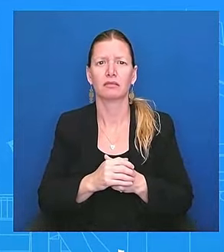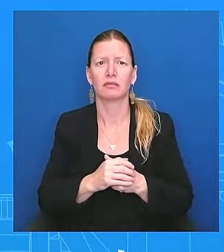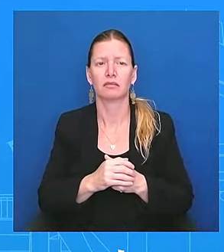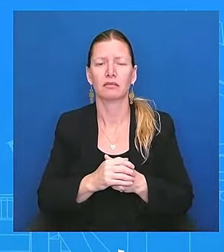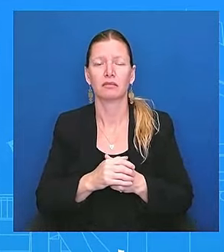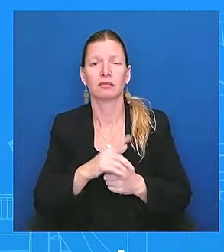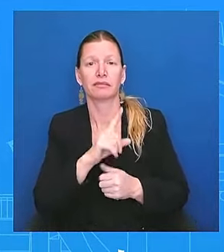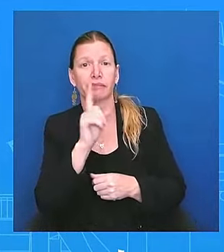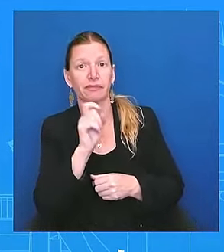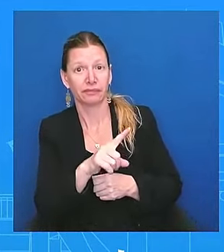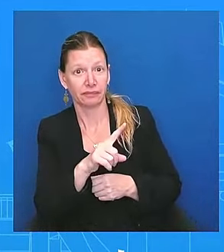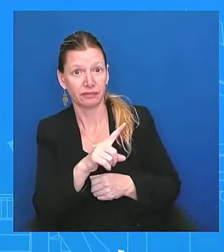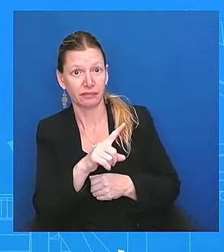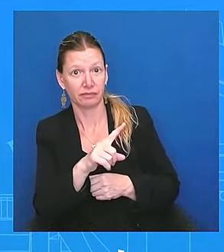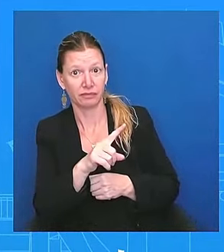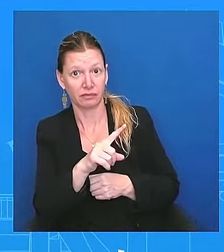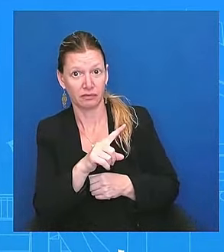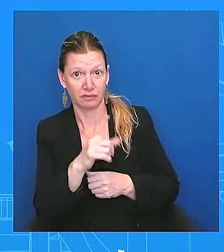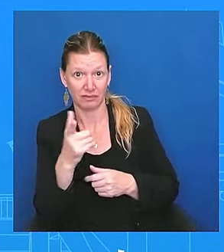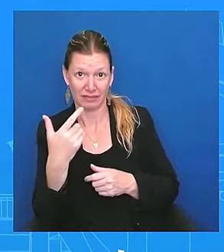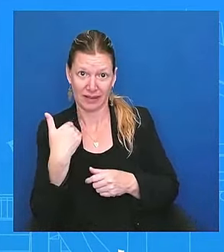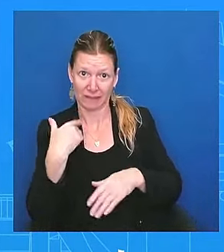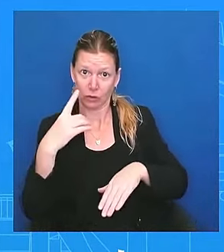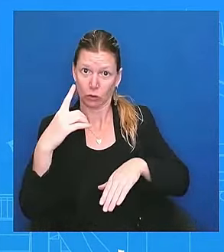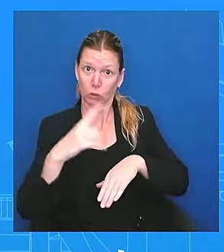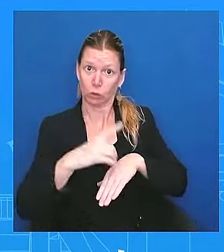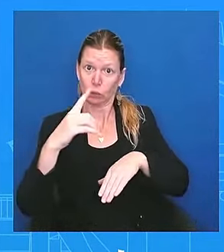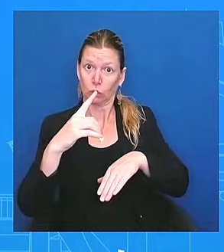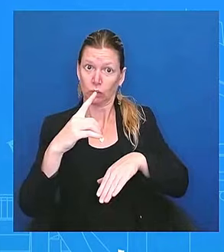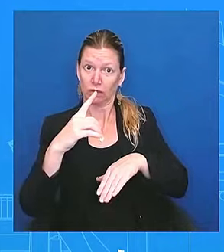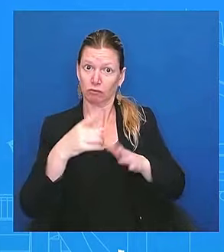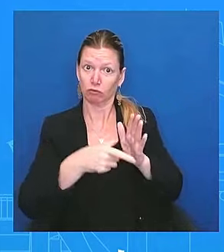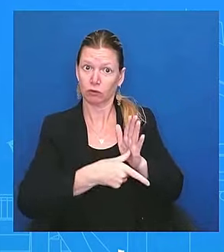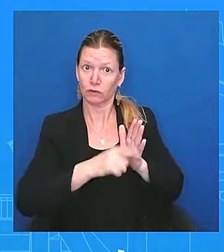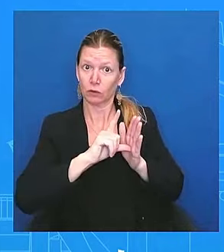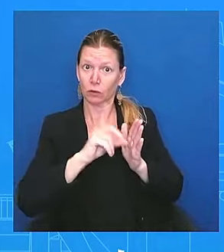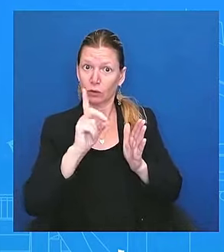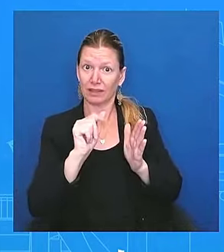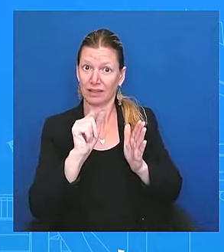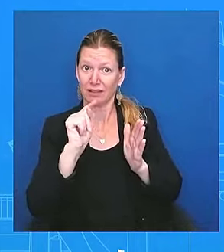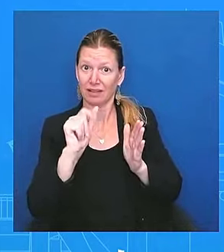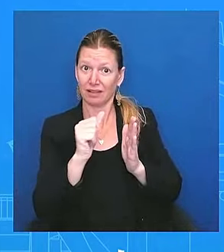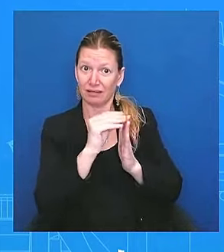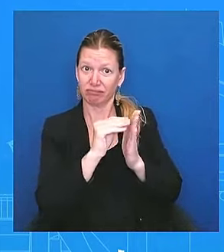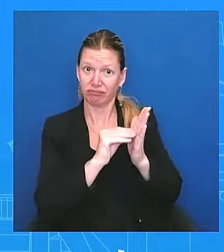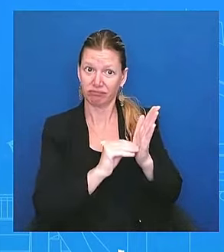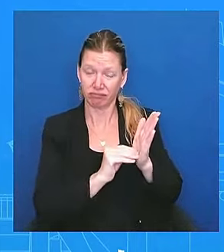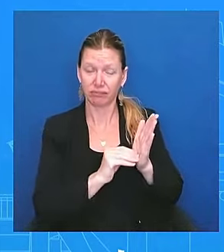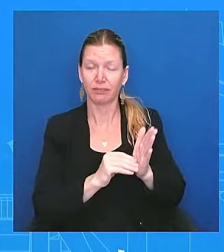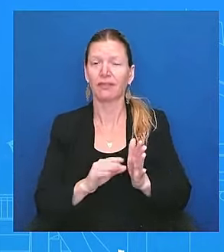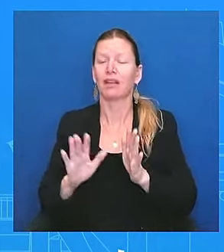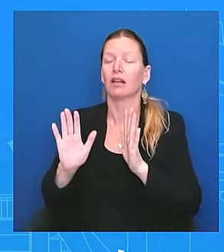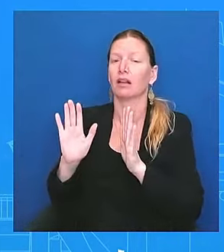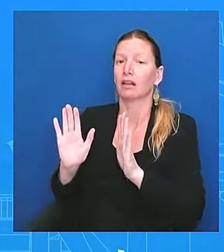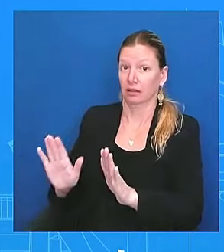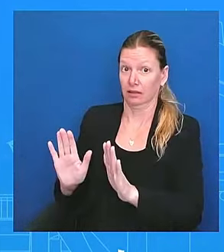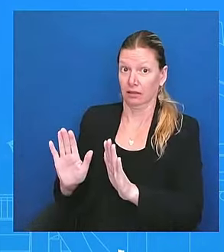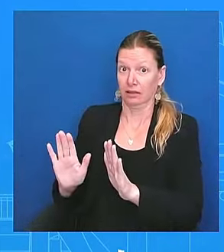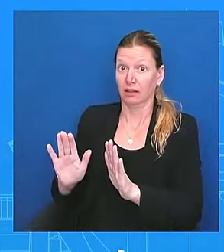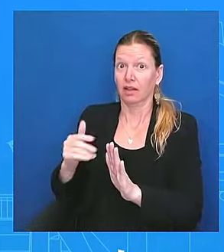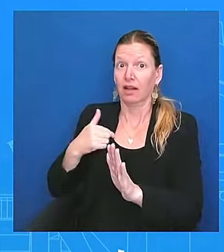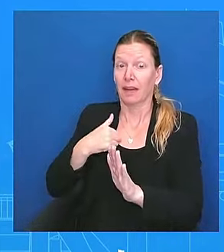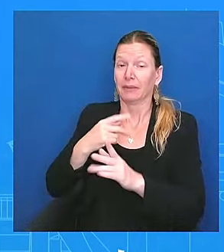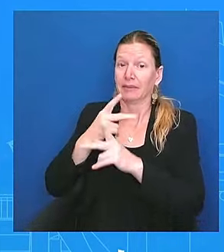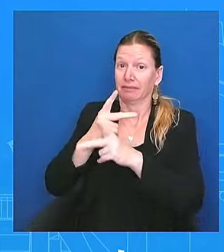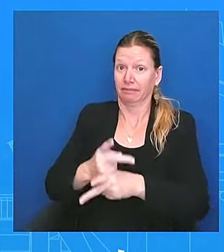reviewing the data? So I'm going to be really mindful, because obviously you're asking me about campaign numbers and data that's coming